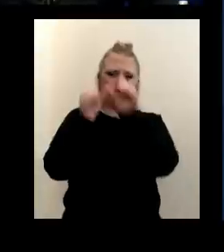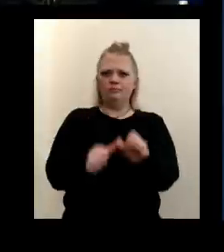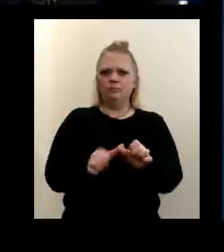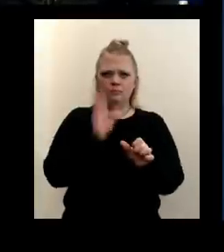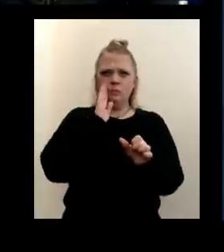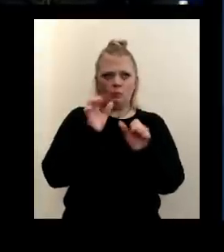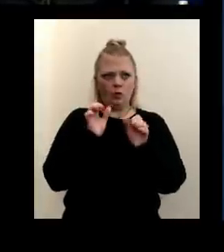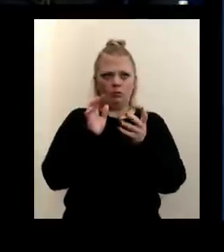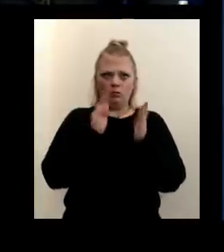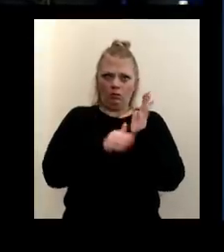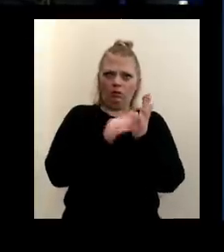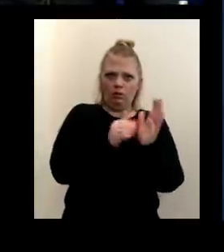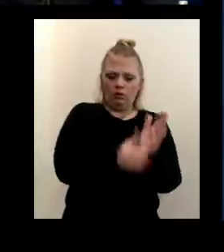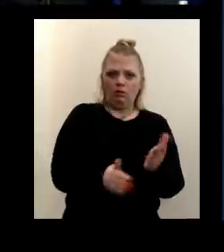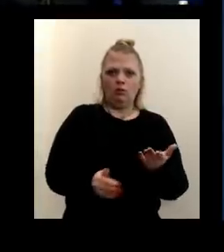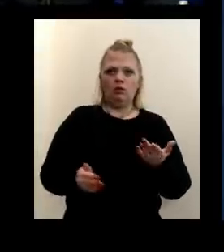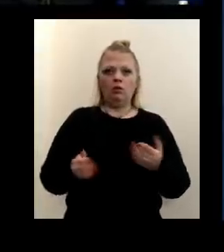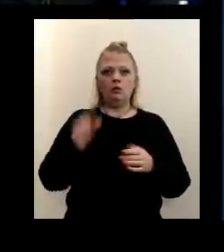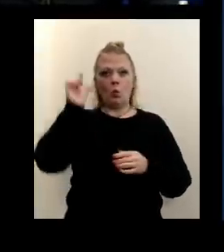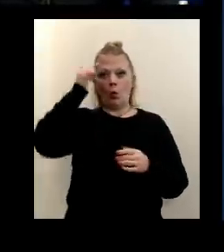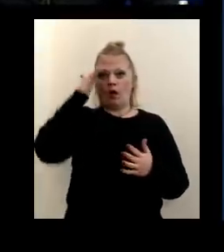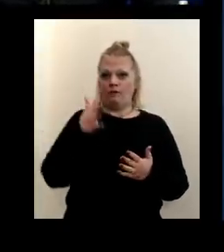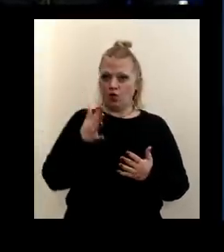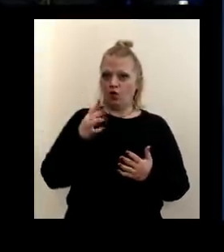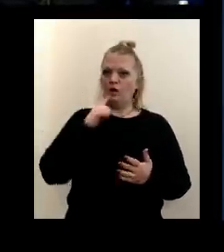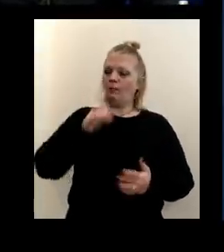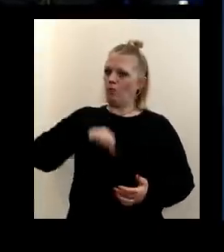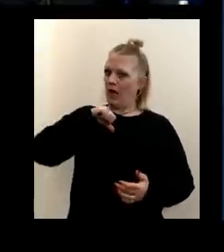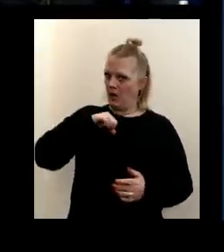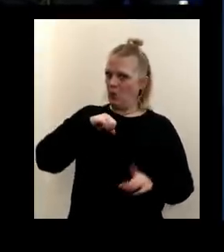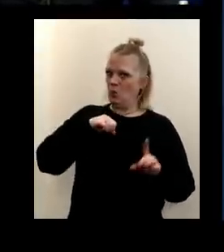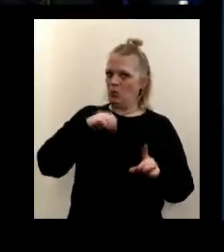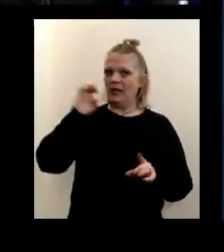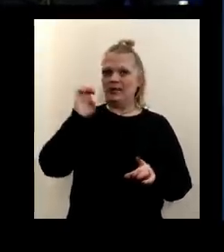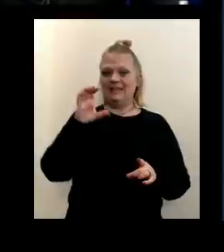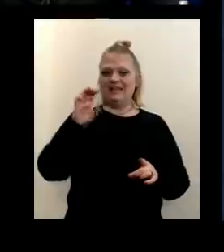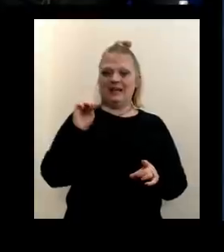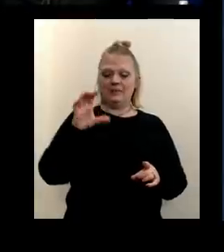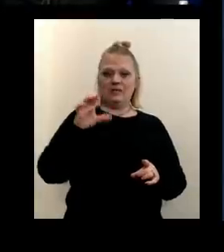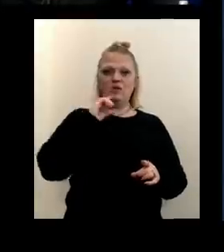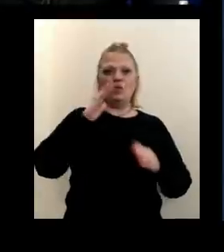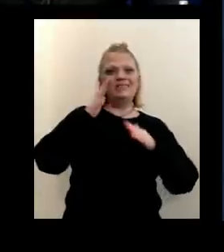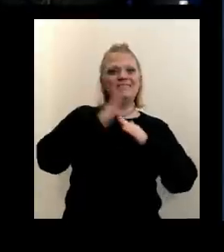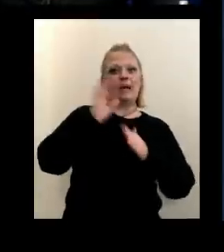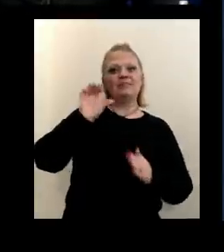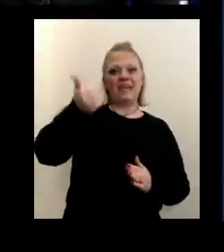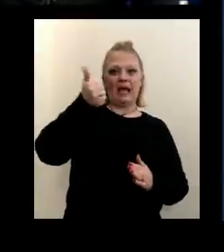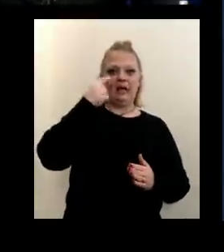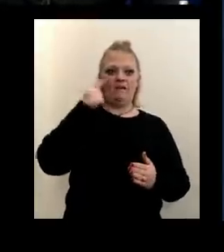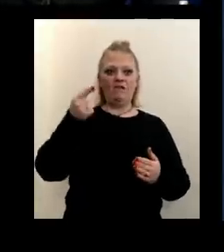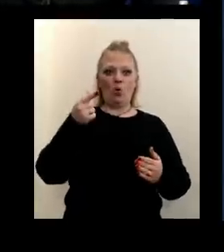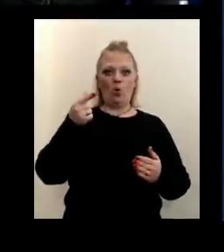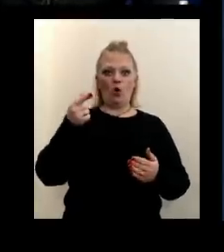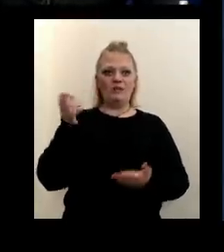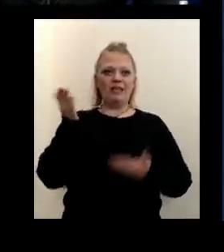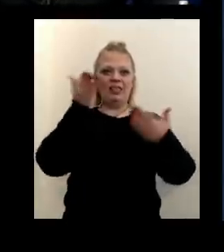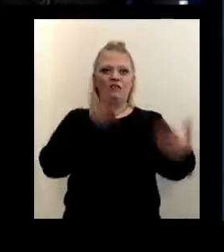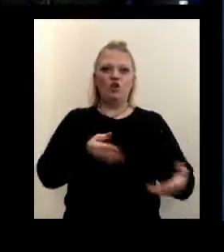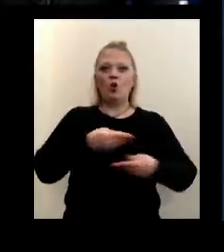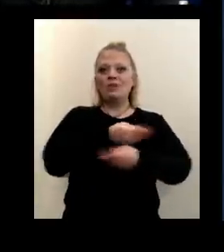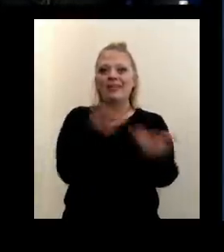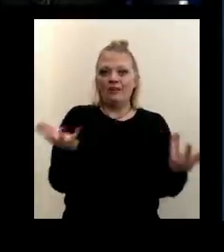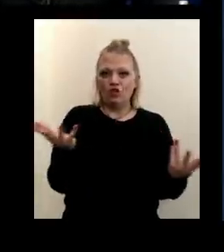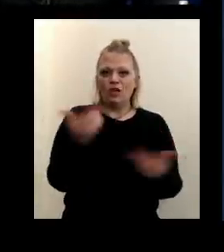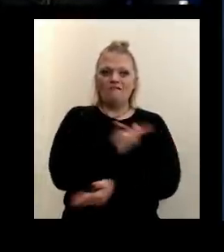continue to have. Now, the governor did note, and I'm proud to say that, that ECMC was in the top 10 for delivering vaccines